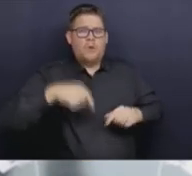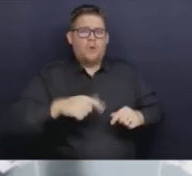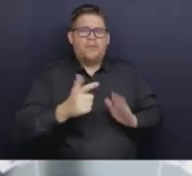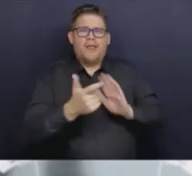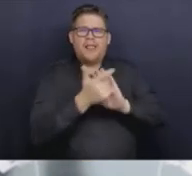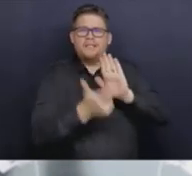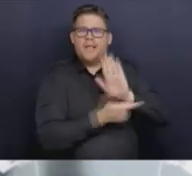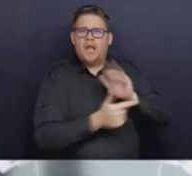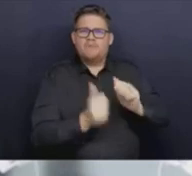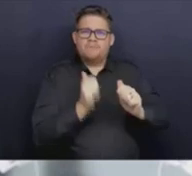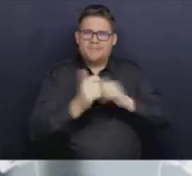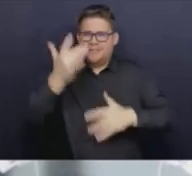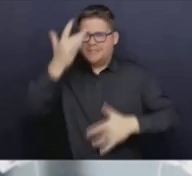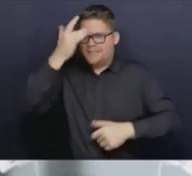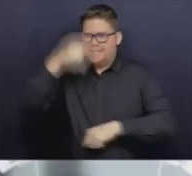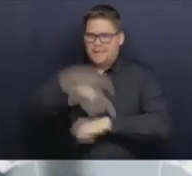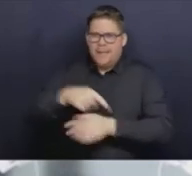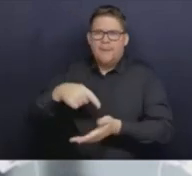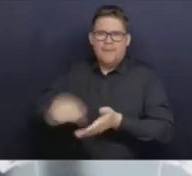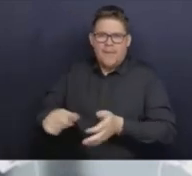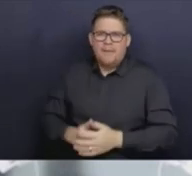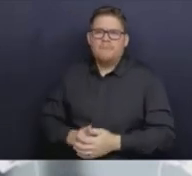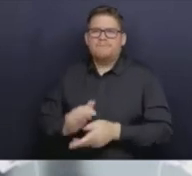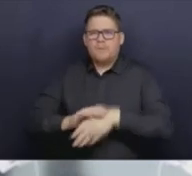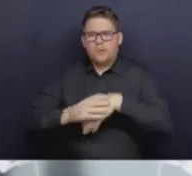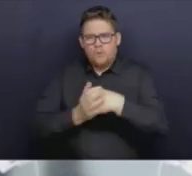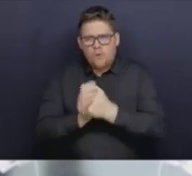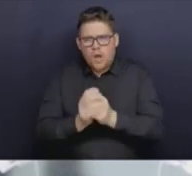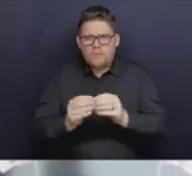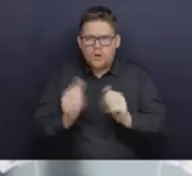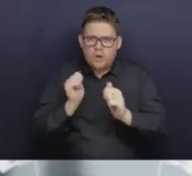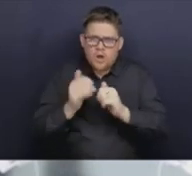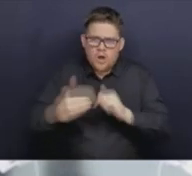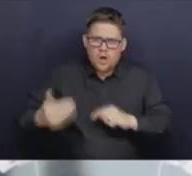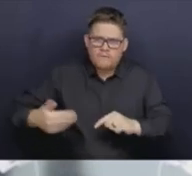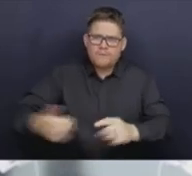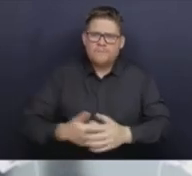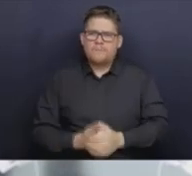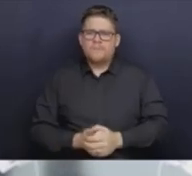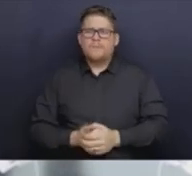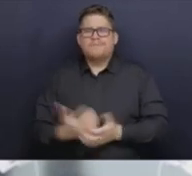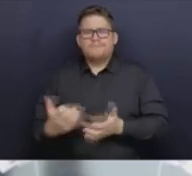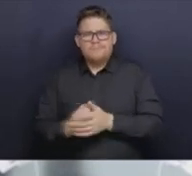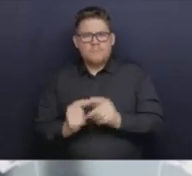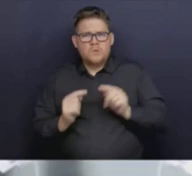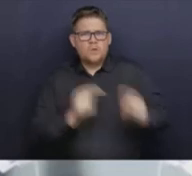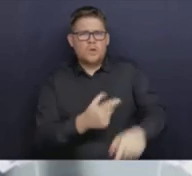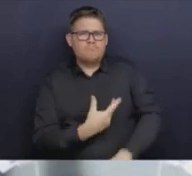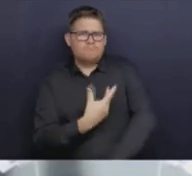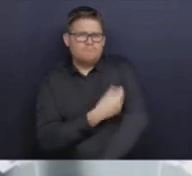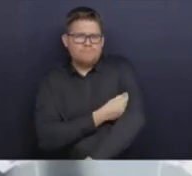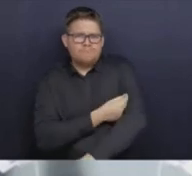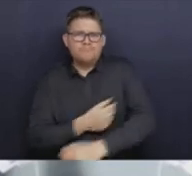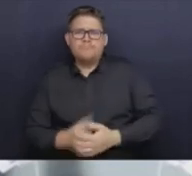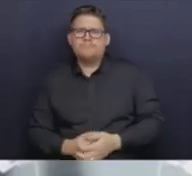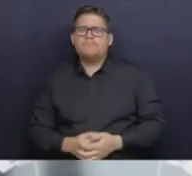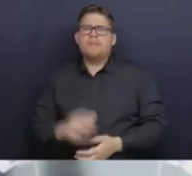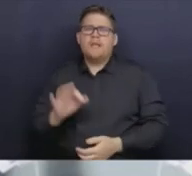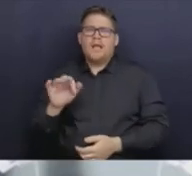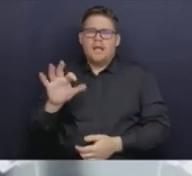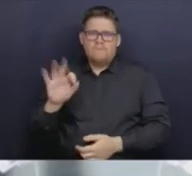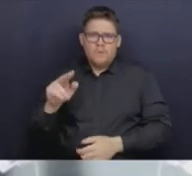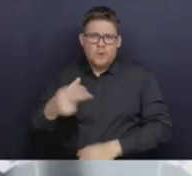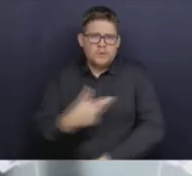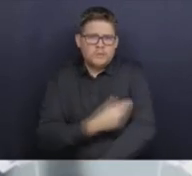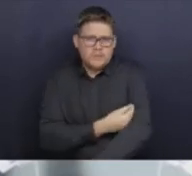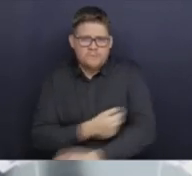get the booster you need for COVID-19, a flu shot as well, when you're eligible. We need to keep doing what